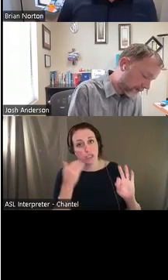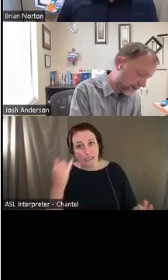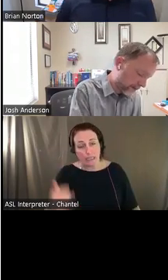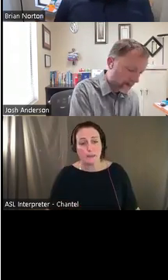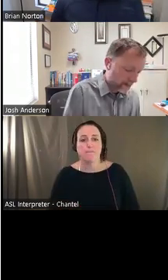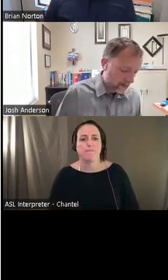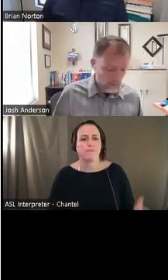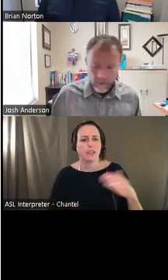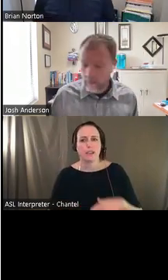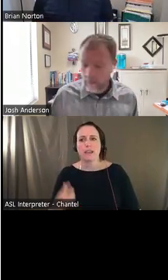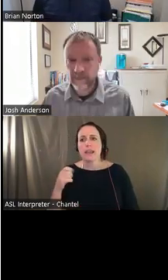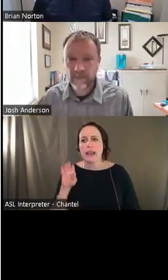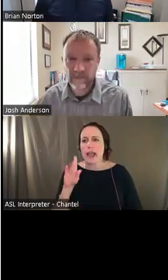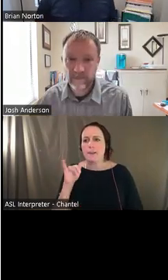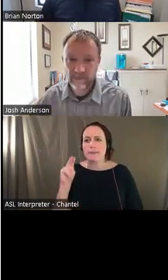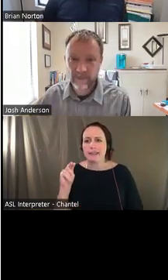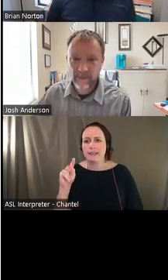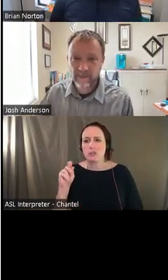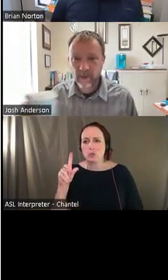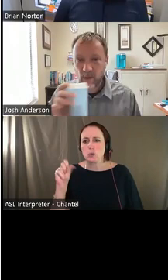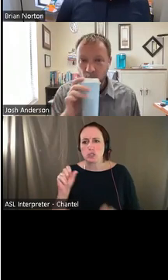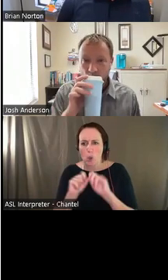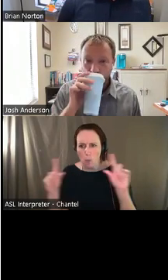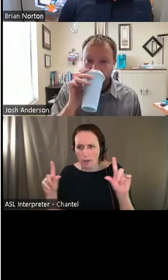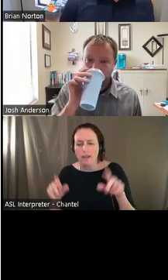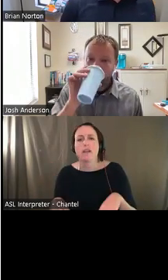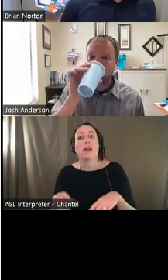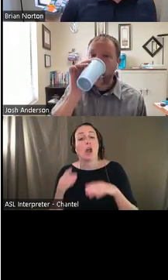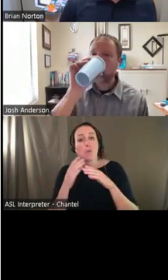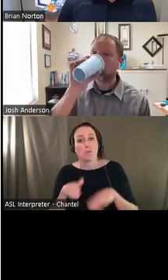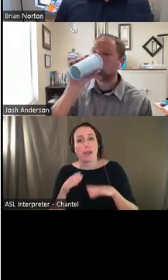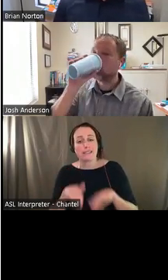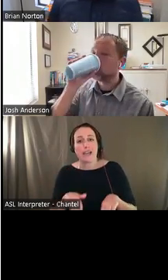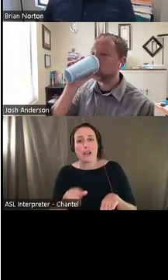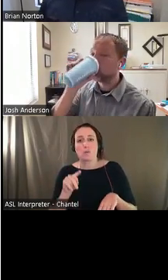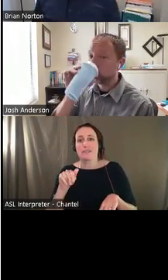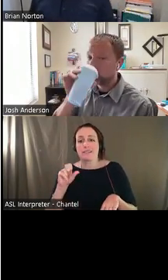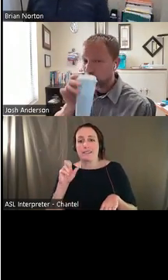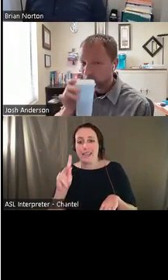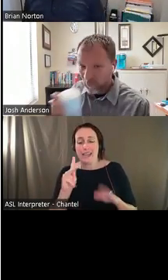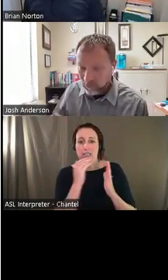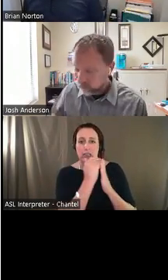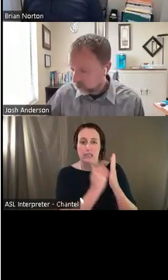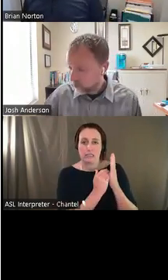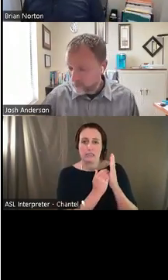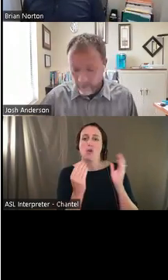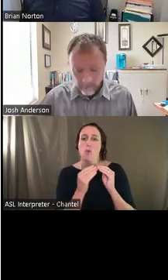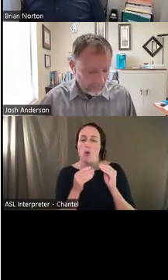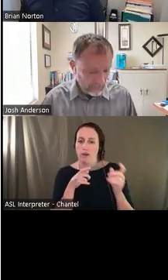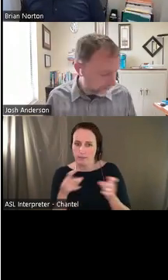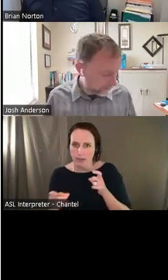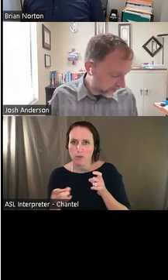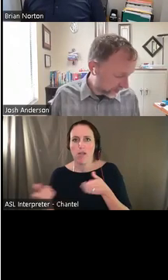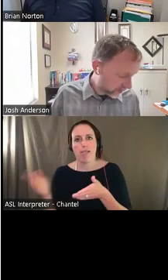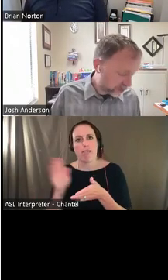Oh, goblin tools. Here it is. Has something that breaks down task lists to make more manageable and less overwhelming detailed lists.